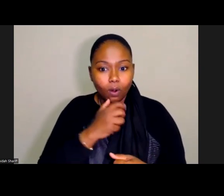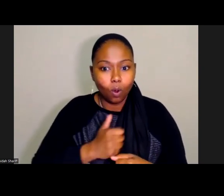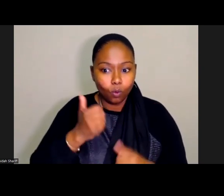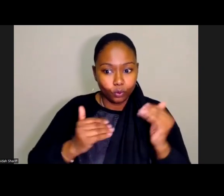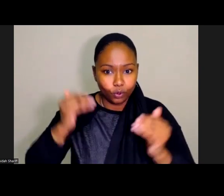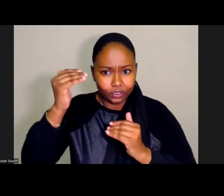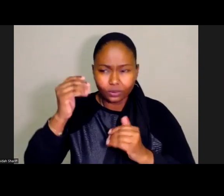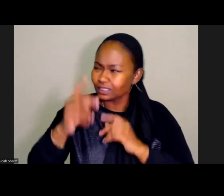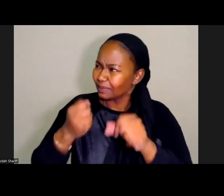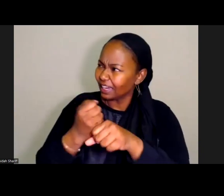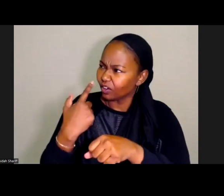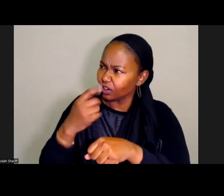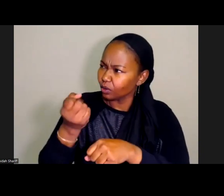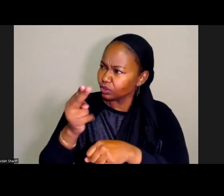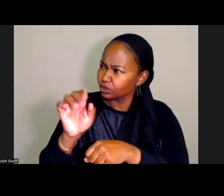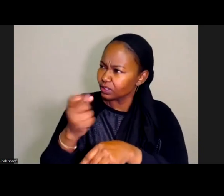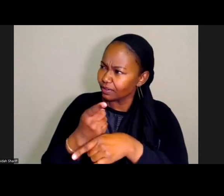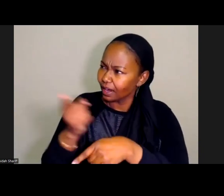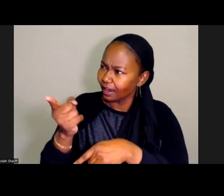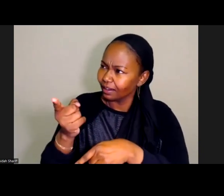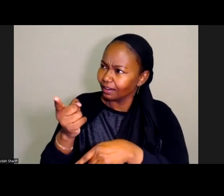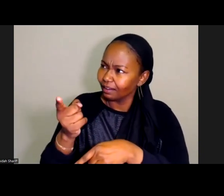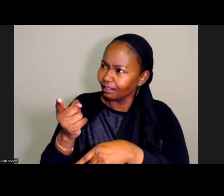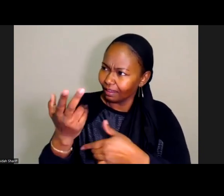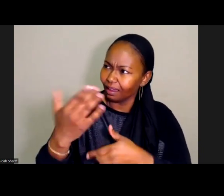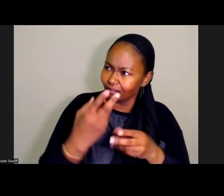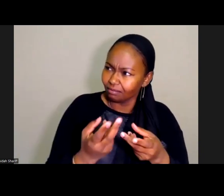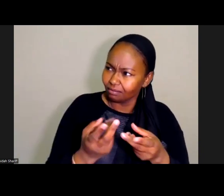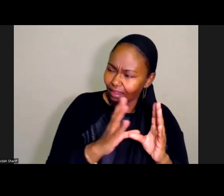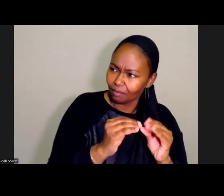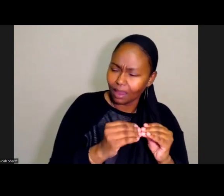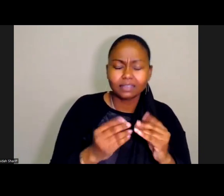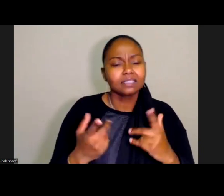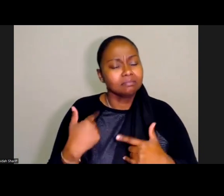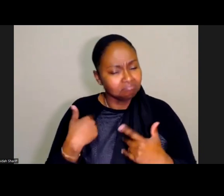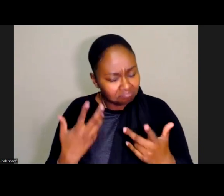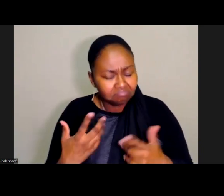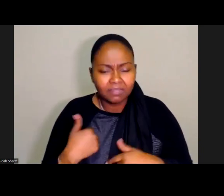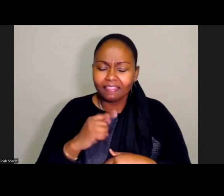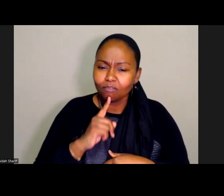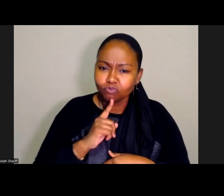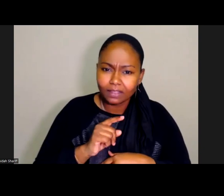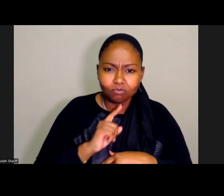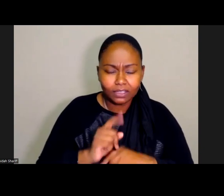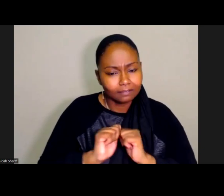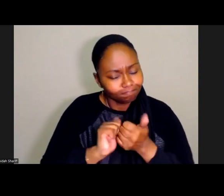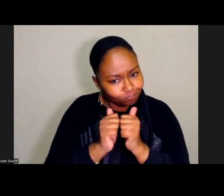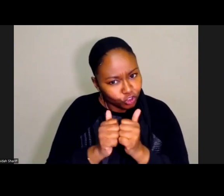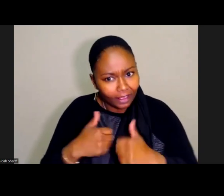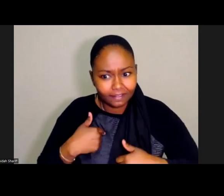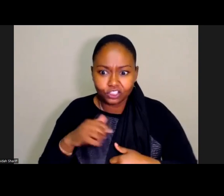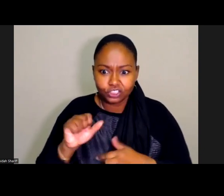Susan, is that right? When the convening for all ages and all abilities was, and they really challenged the secretary